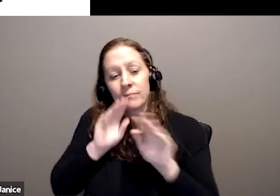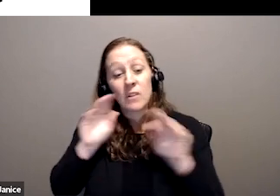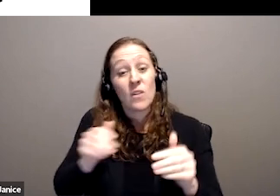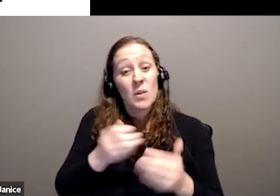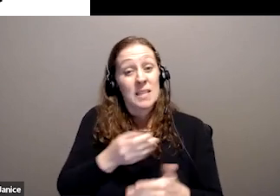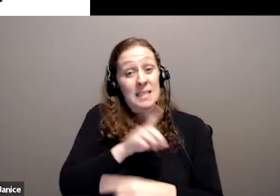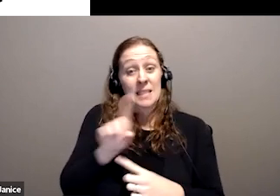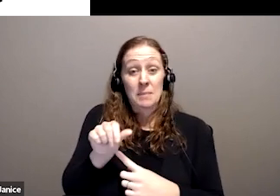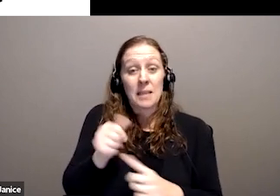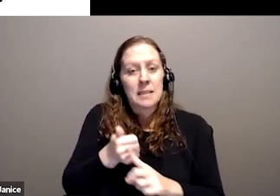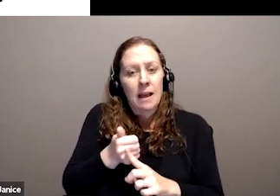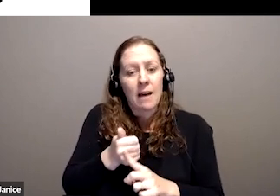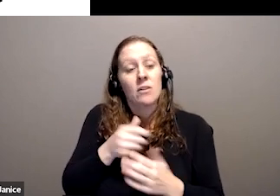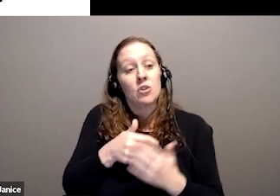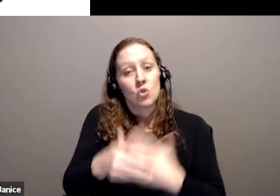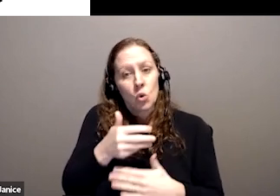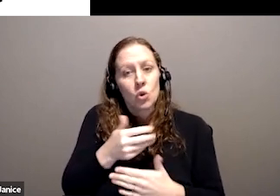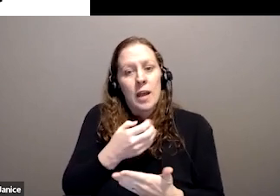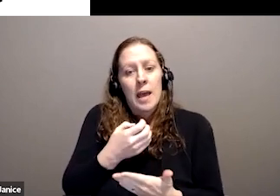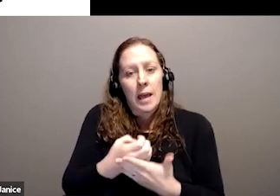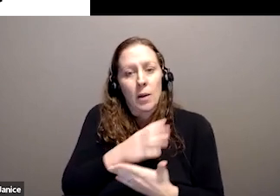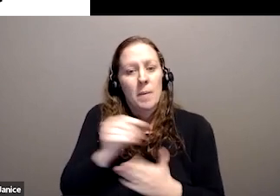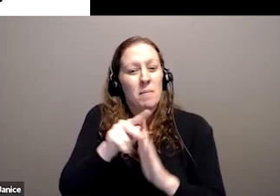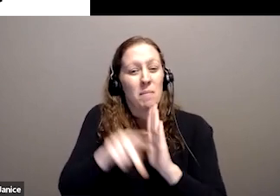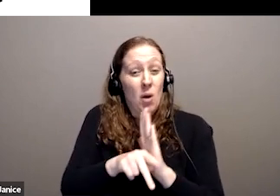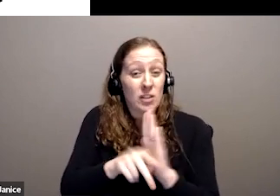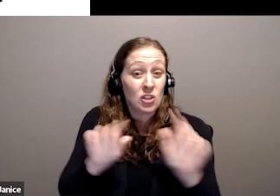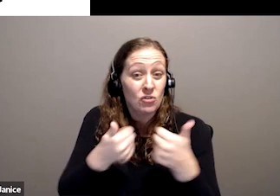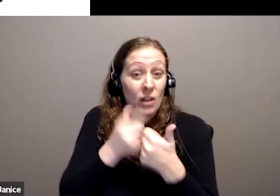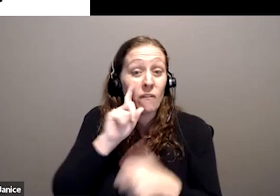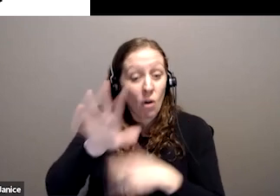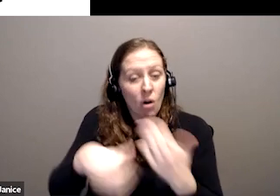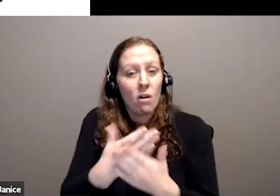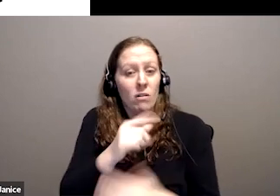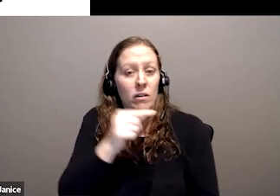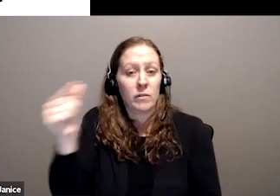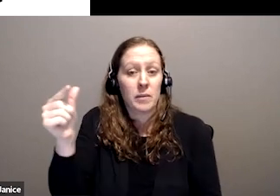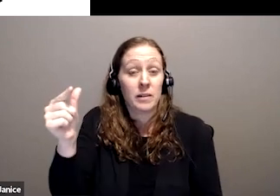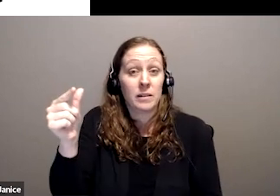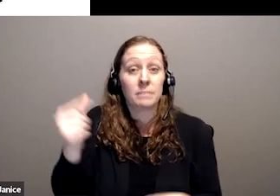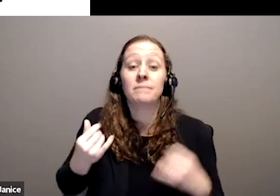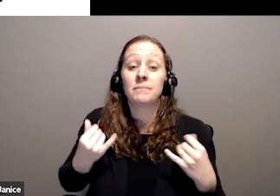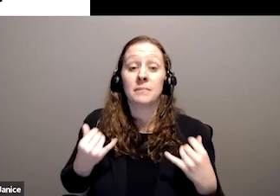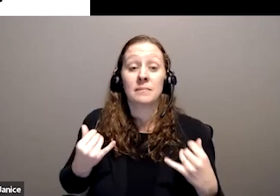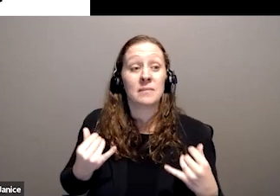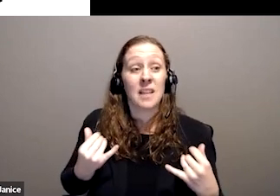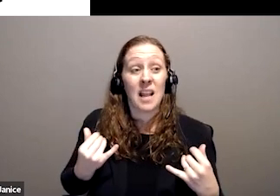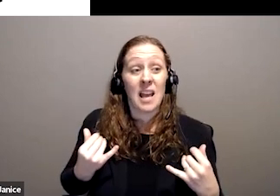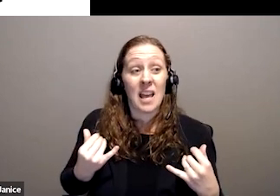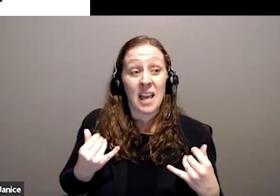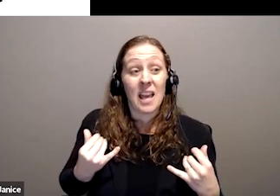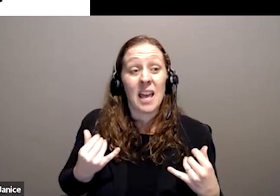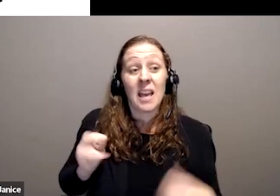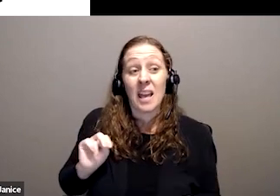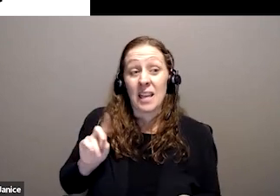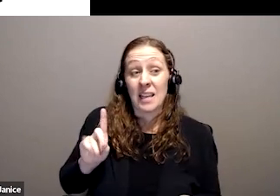and policy challenge for all governments. And today we stand in a position where the